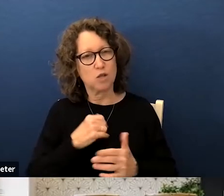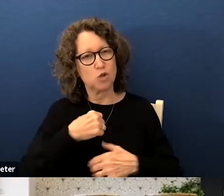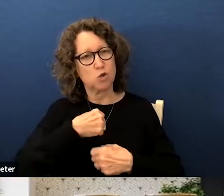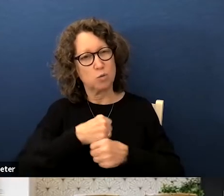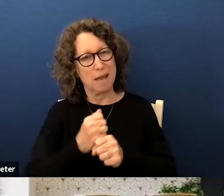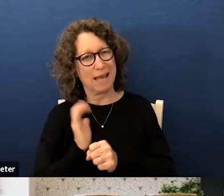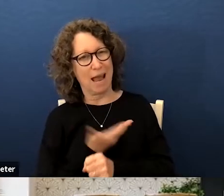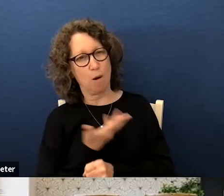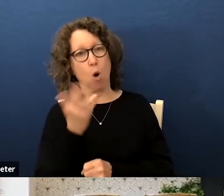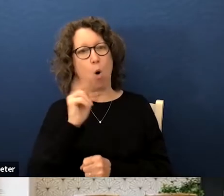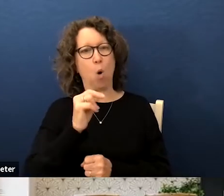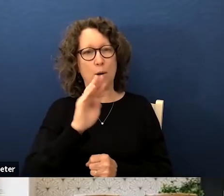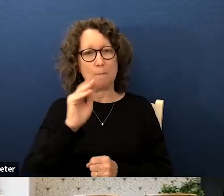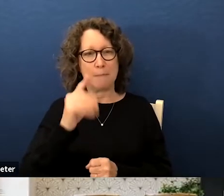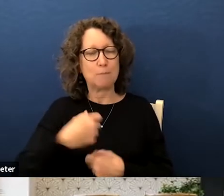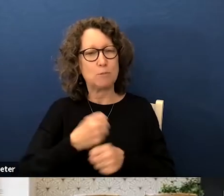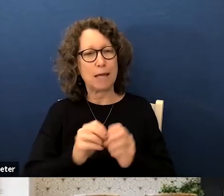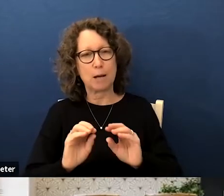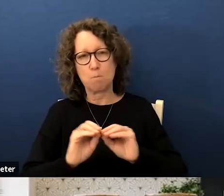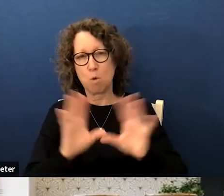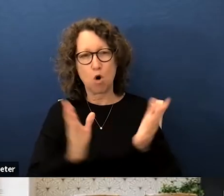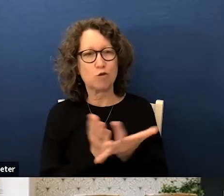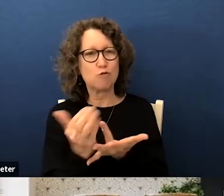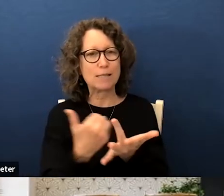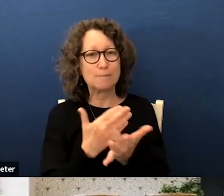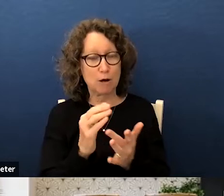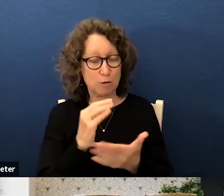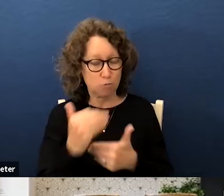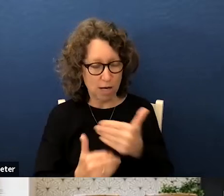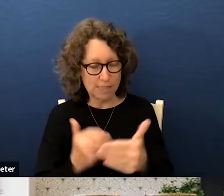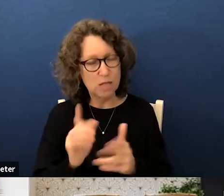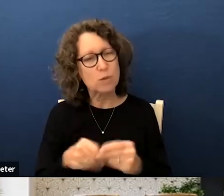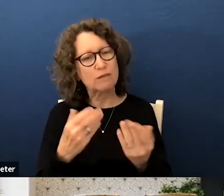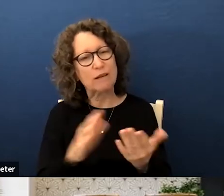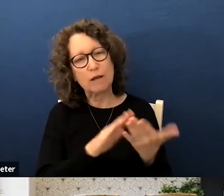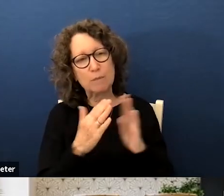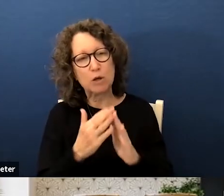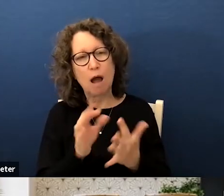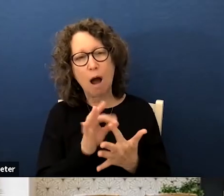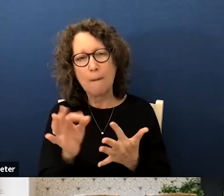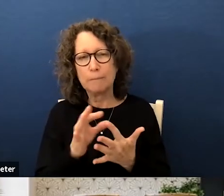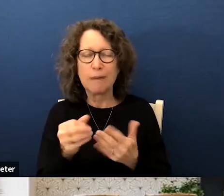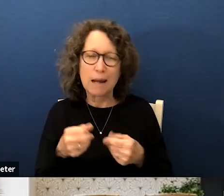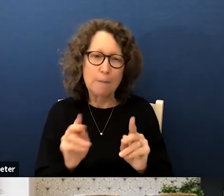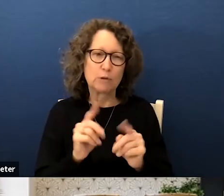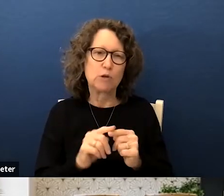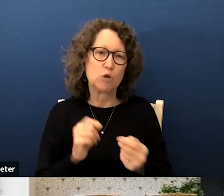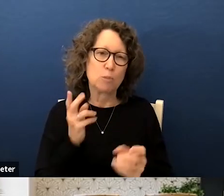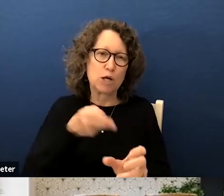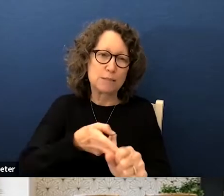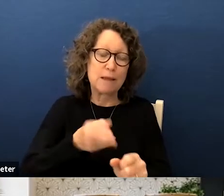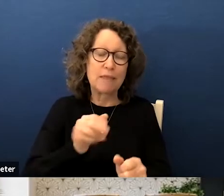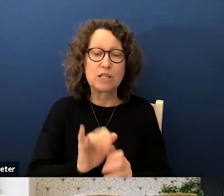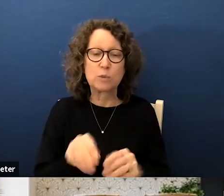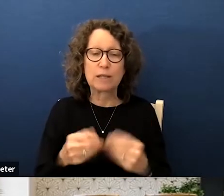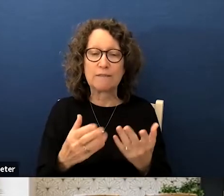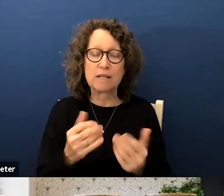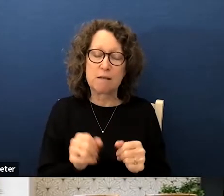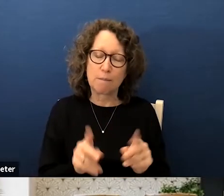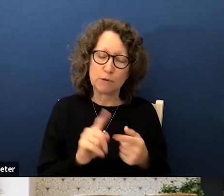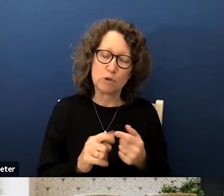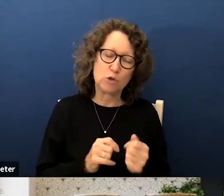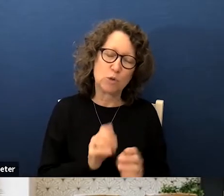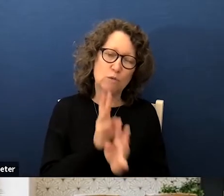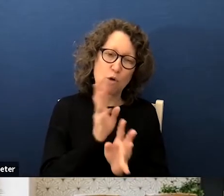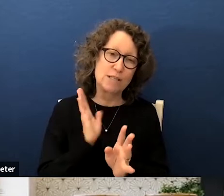maps to make it a more transparent process we need to give the community an opportunity to participate this would give us the opportunity to